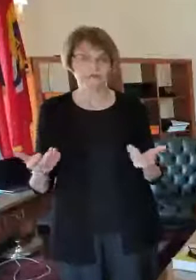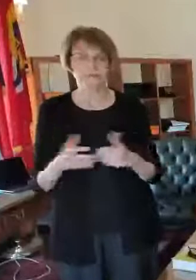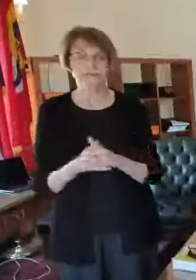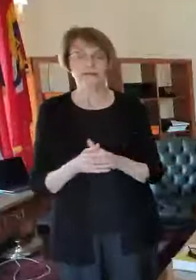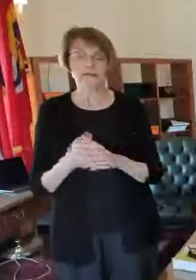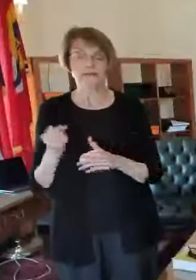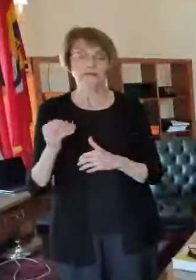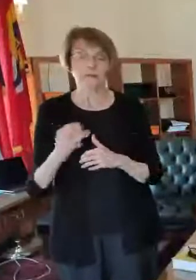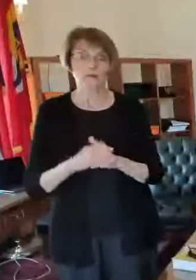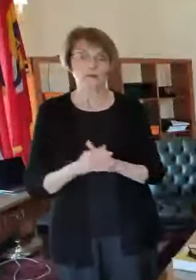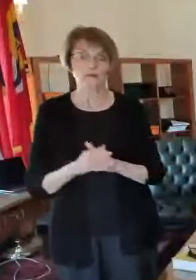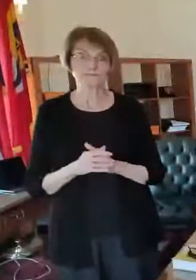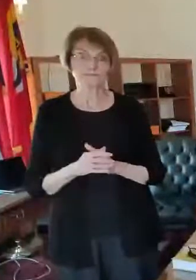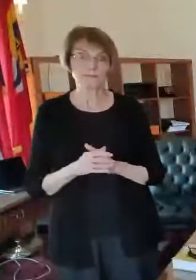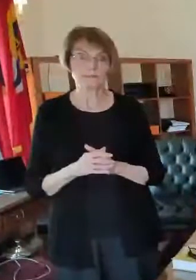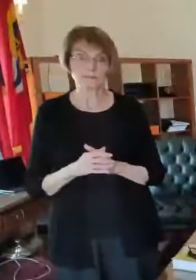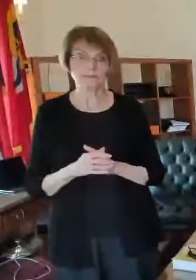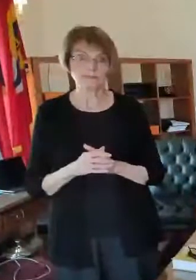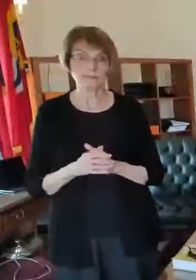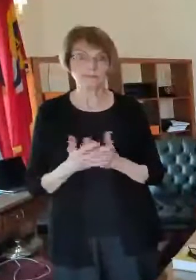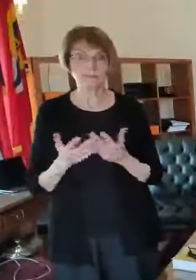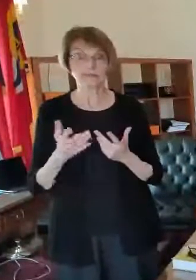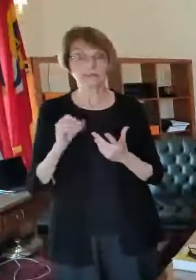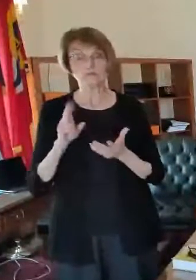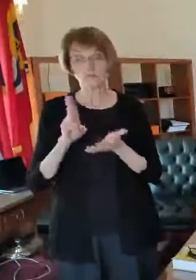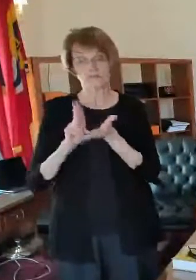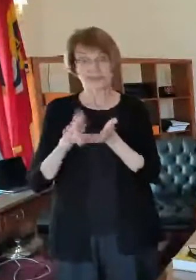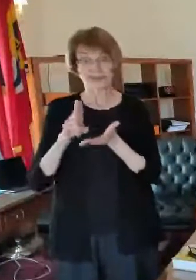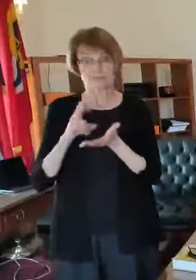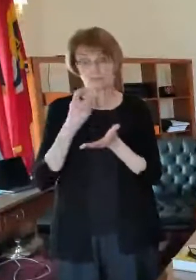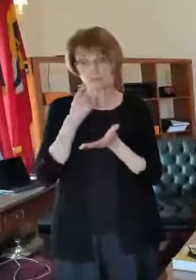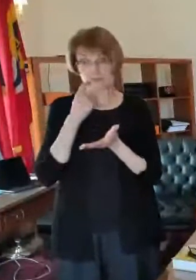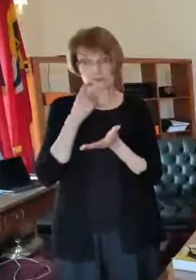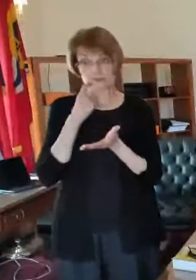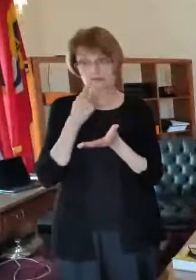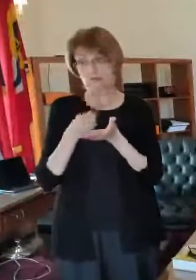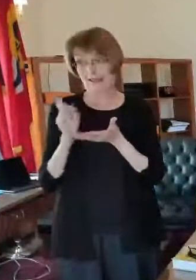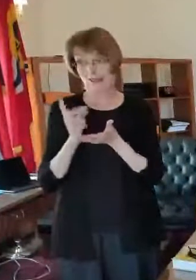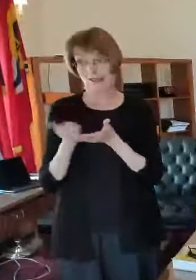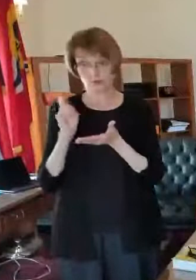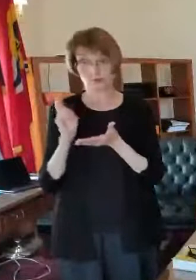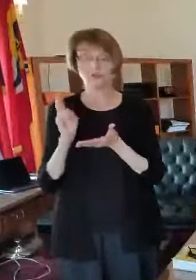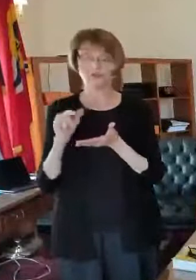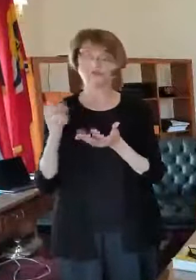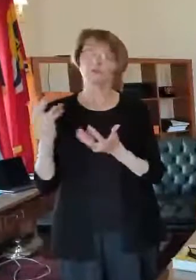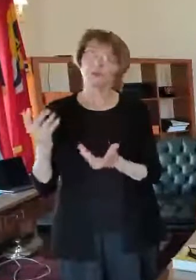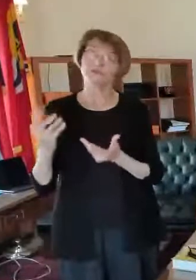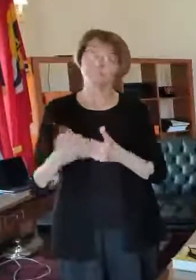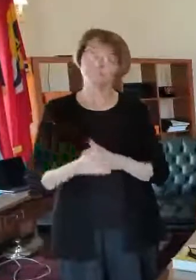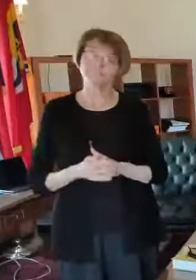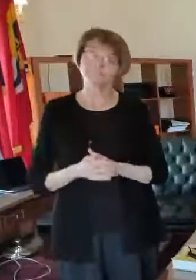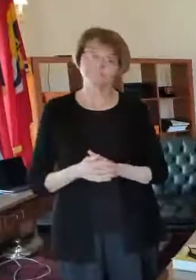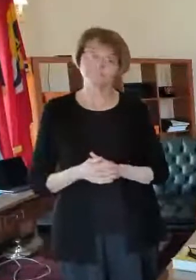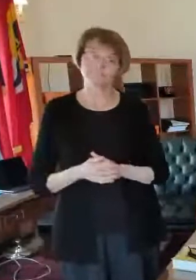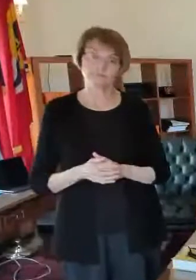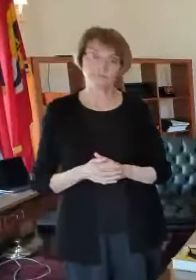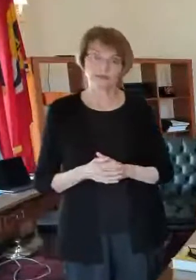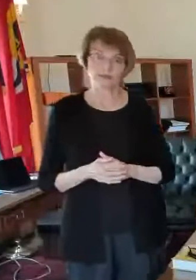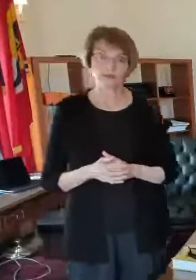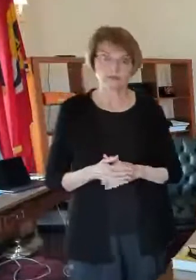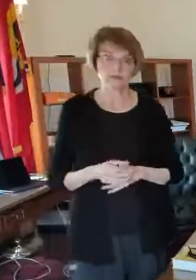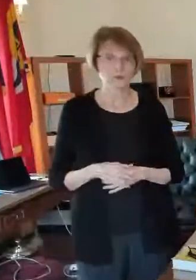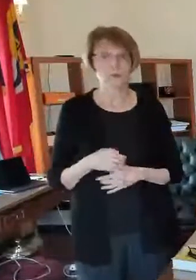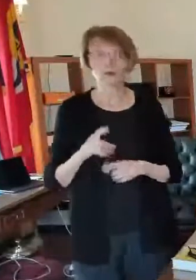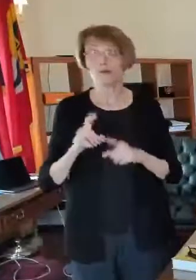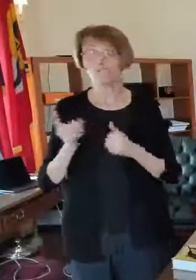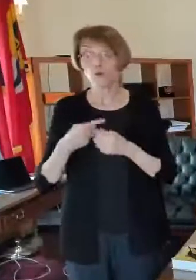so uh it it will be a while if you just signed up you know in last week or so it'll be a while take take your first